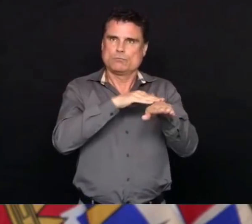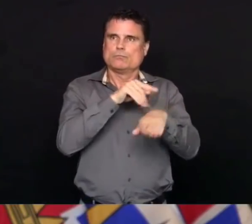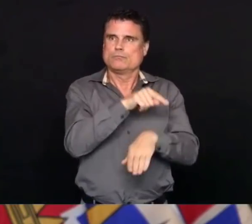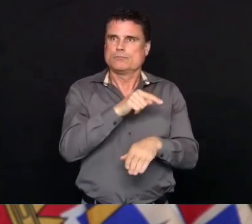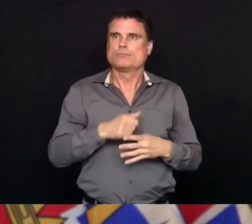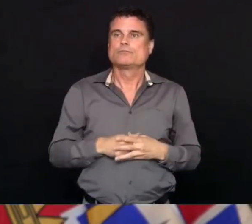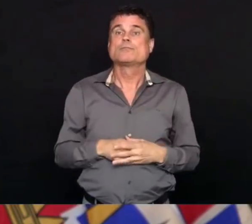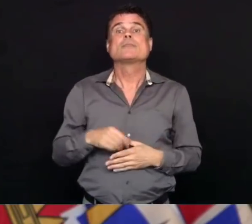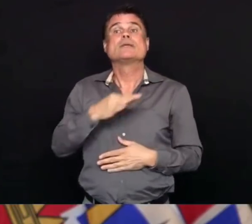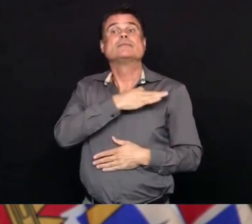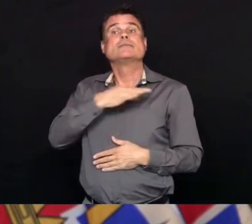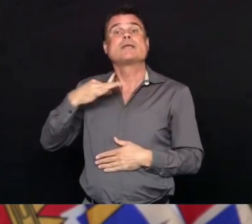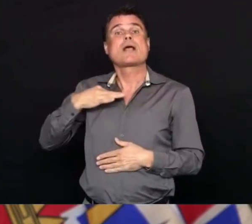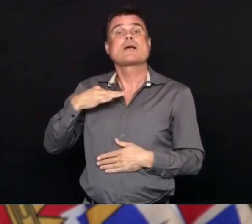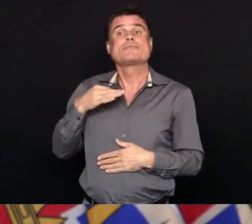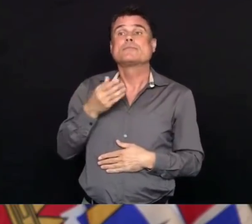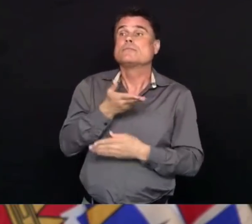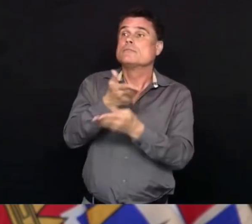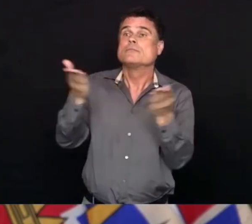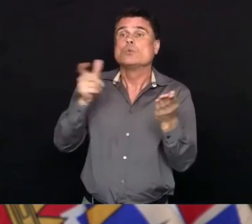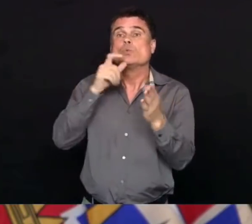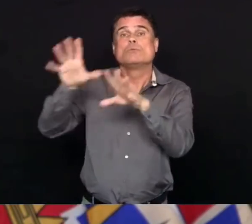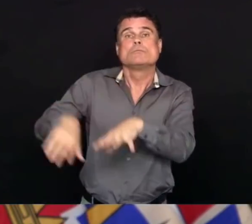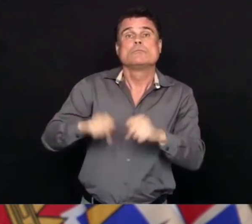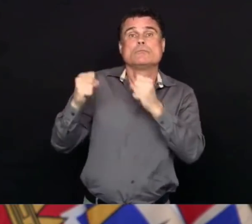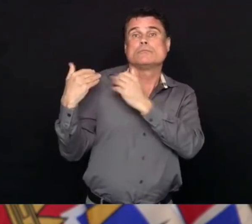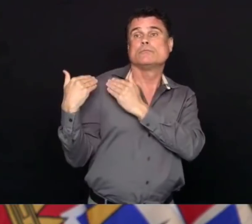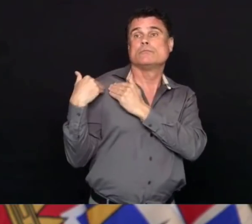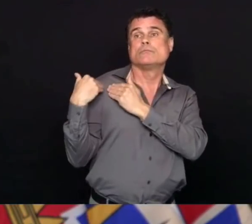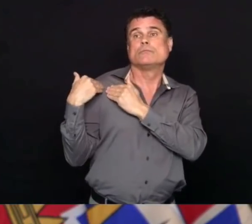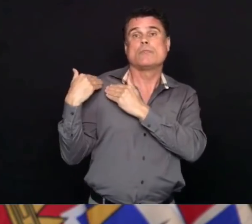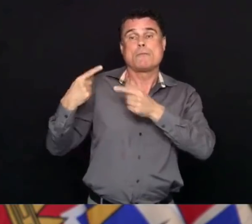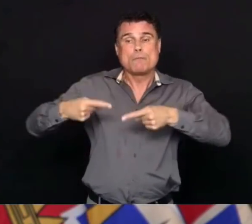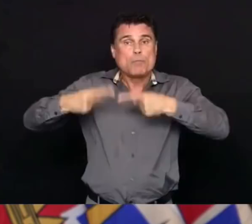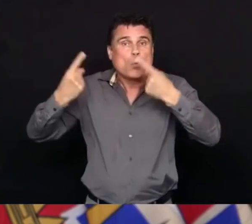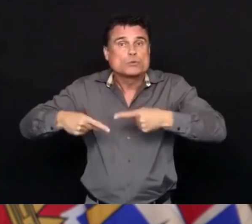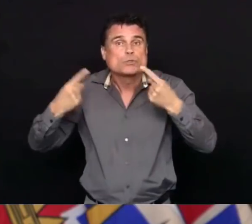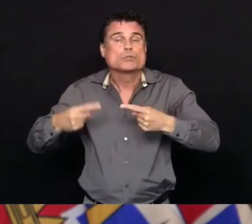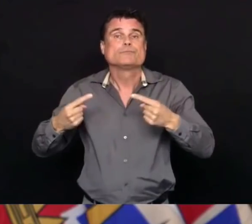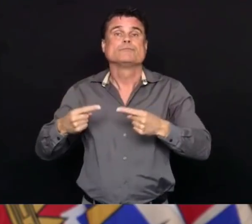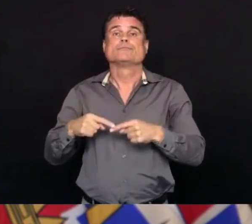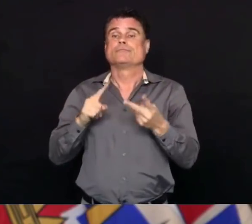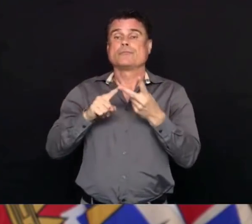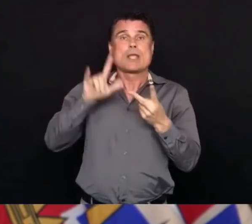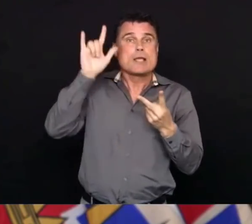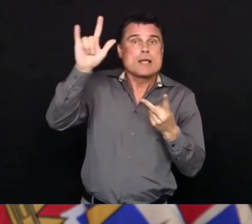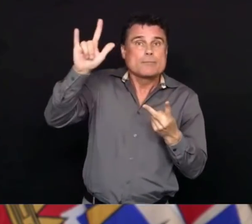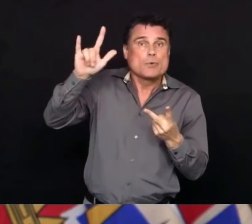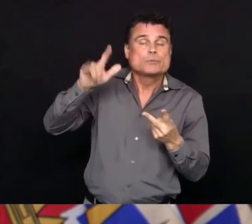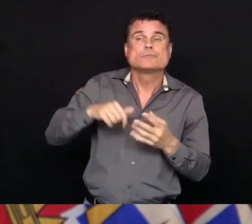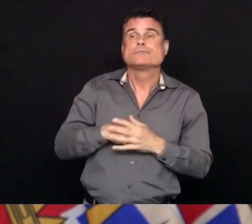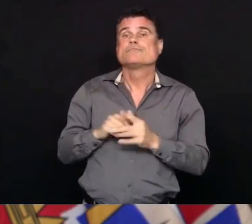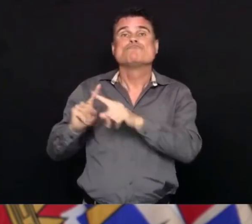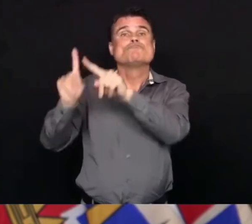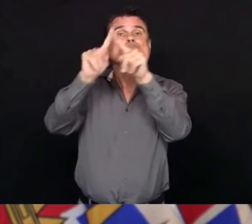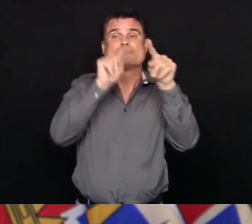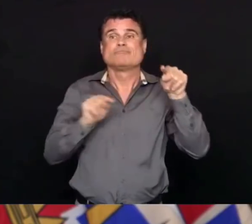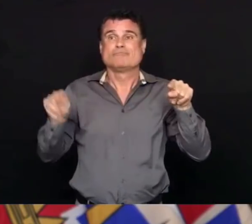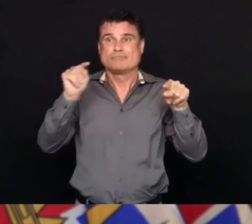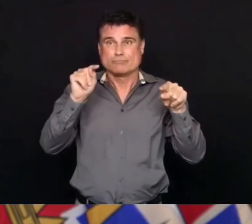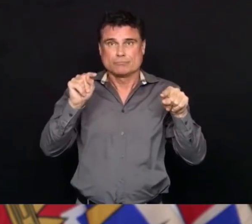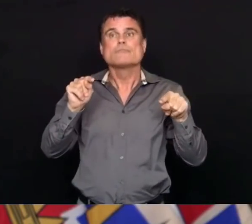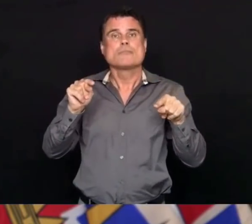borders. People from the public service in British Columbia who recognize that we need a need and stepped up to a call for volunteers